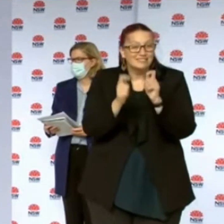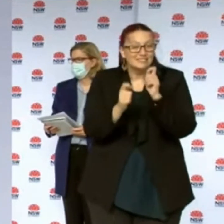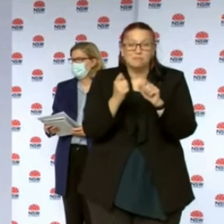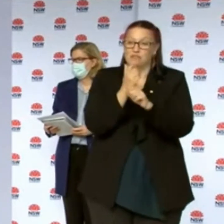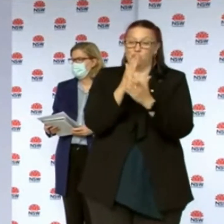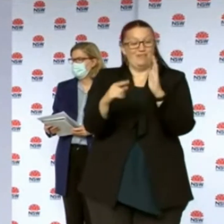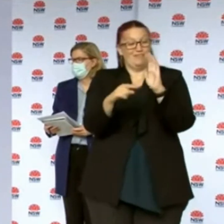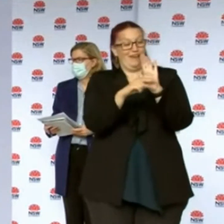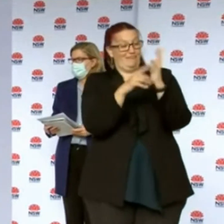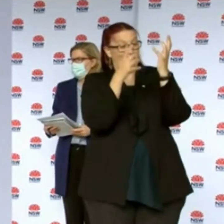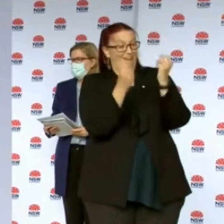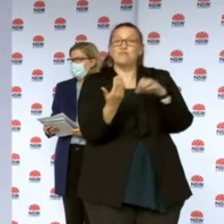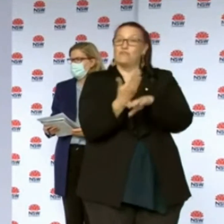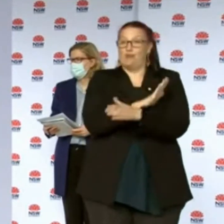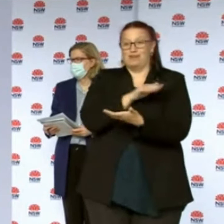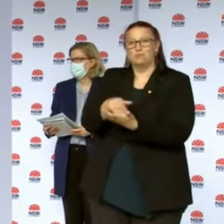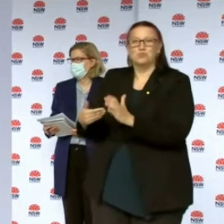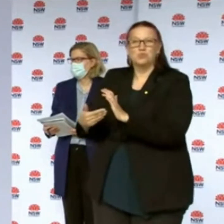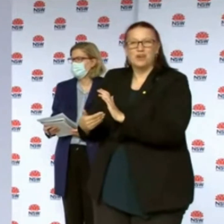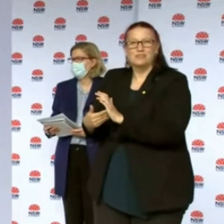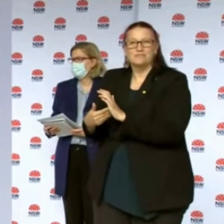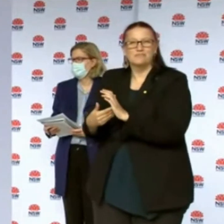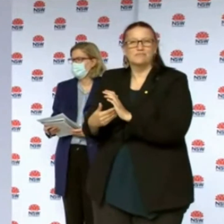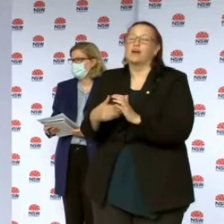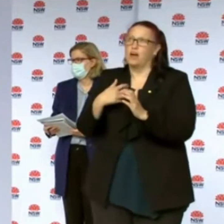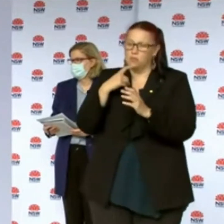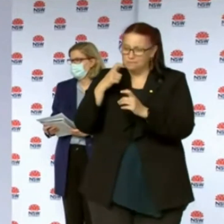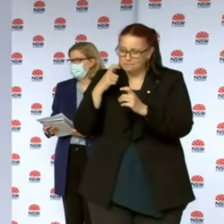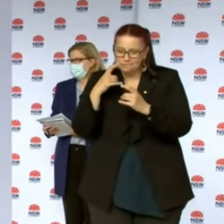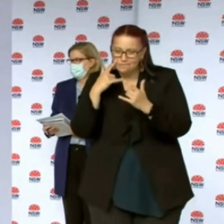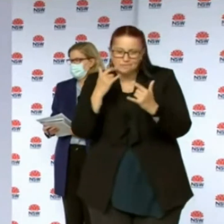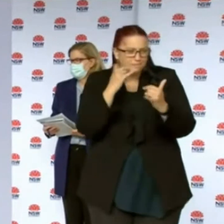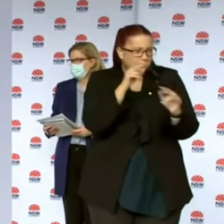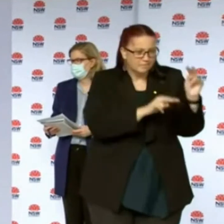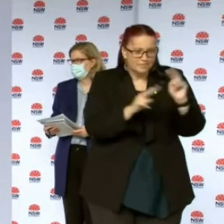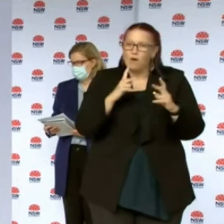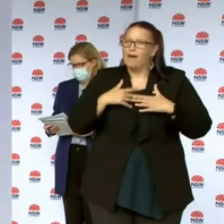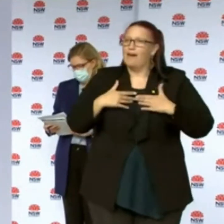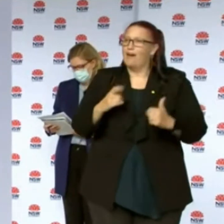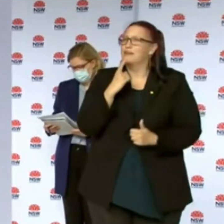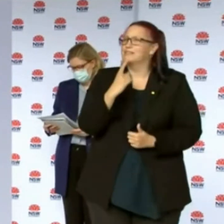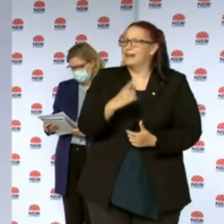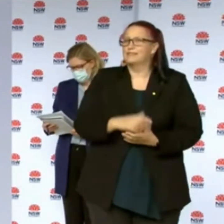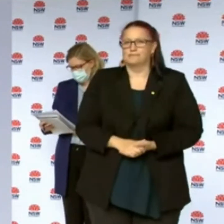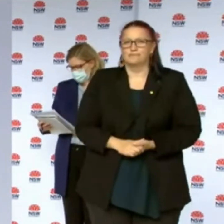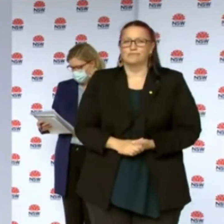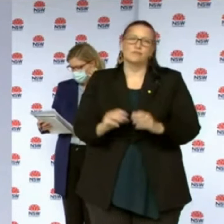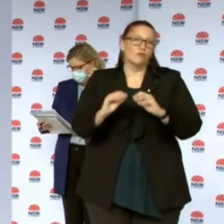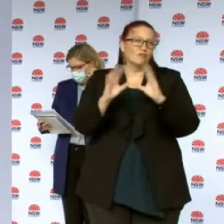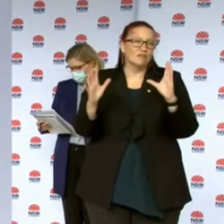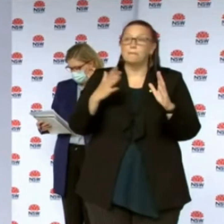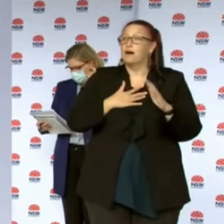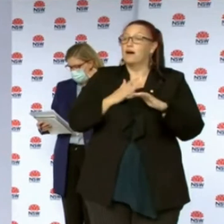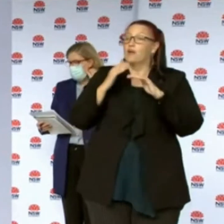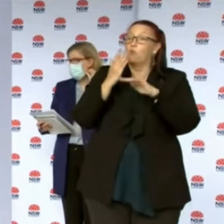I took all those necessary precautions and I'll continue to monitor the health advice and that's very important. Obviously colleagues are going